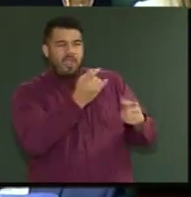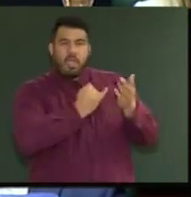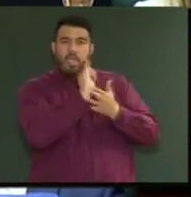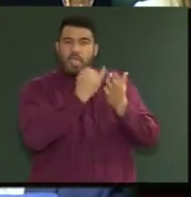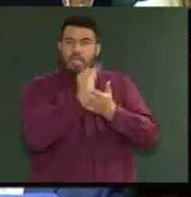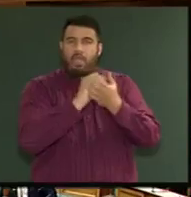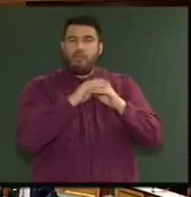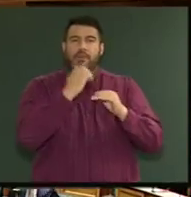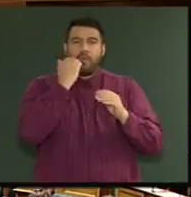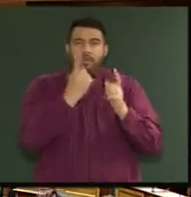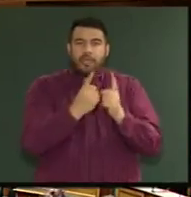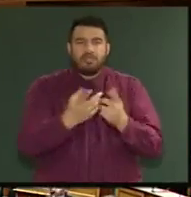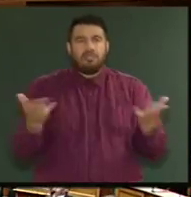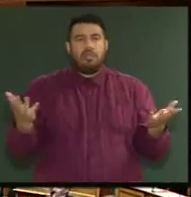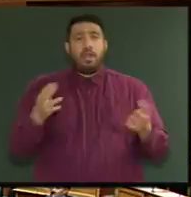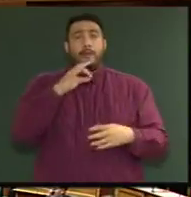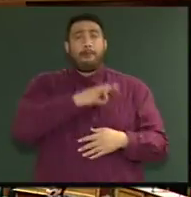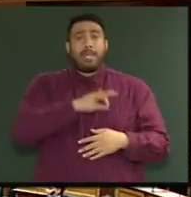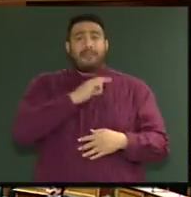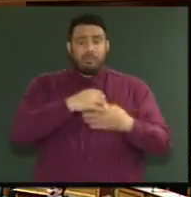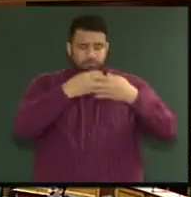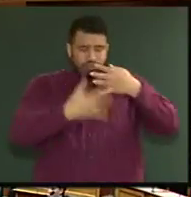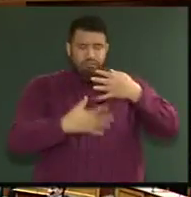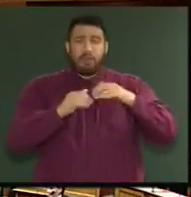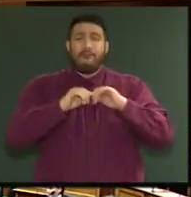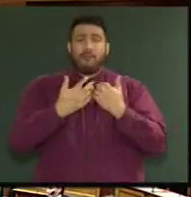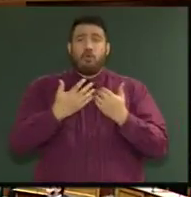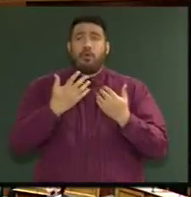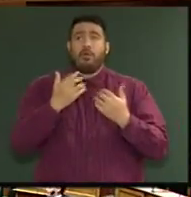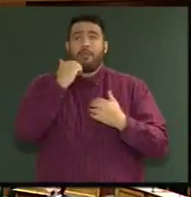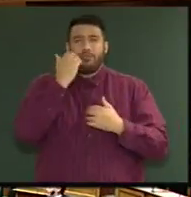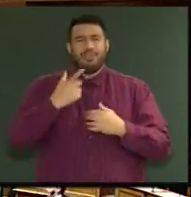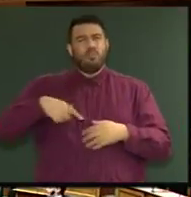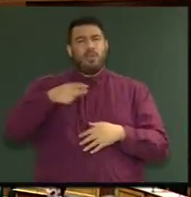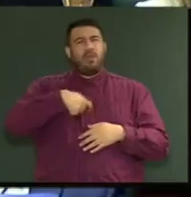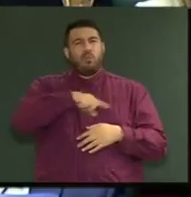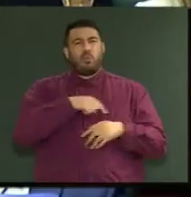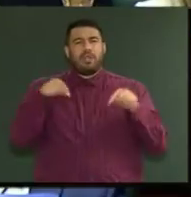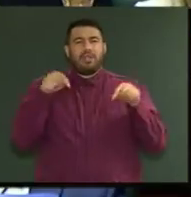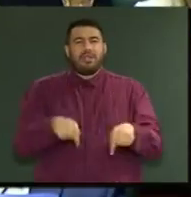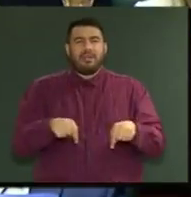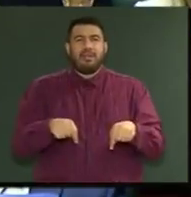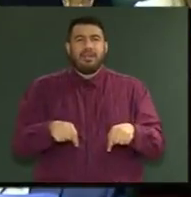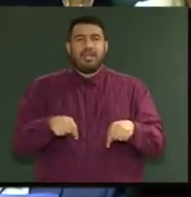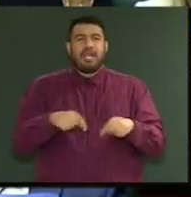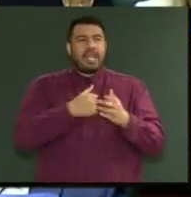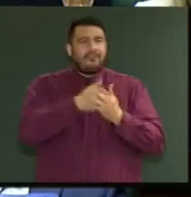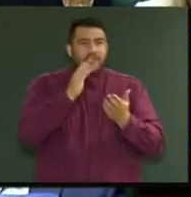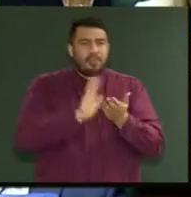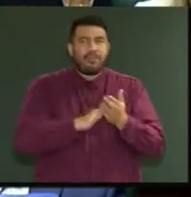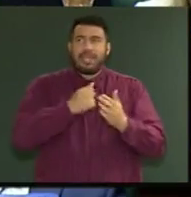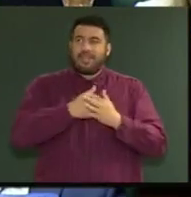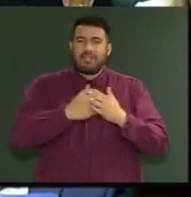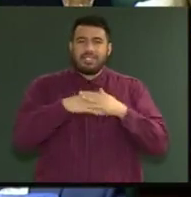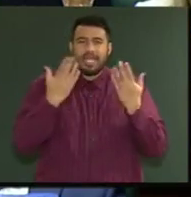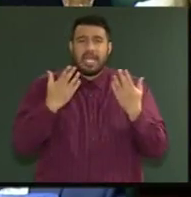Māori. Gains for Māori, Mr Speaker, that's what we're on about. Every day, every month, and any dollar we get today is better